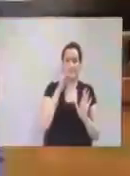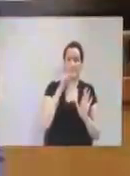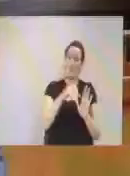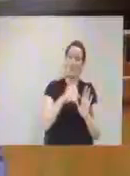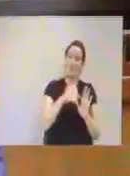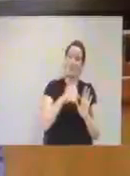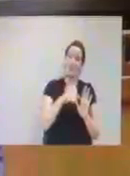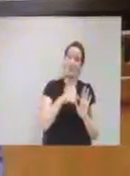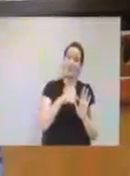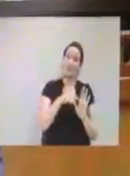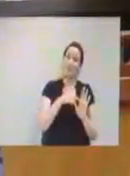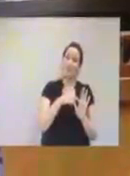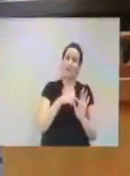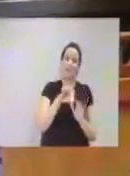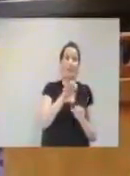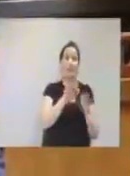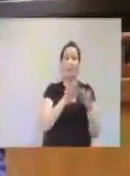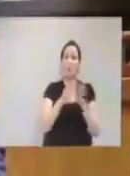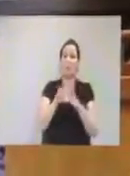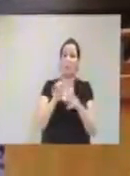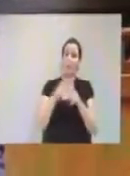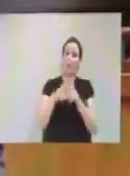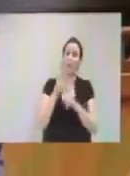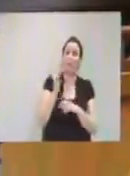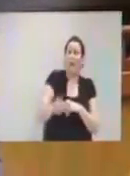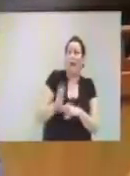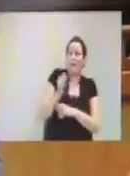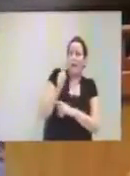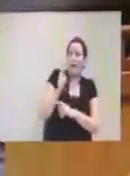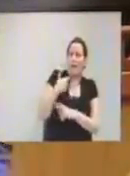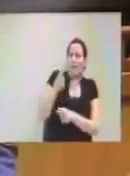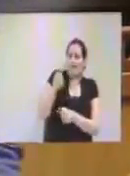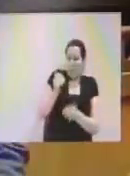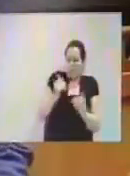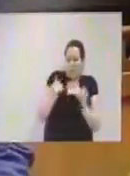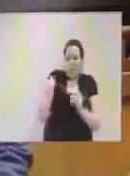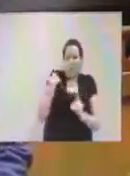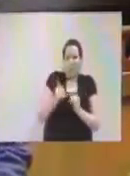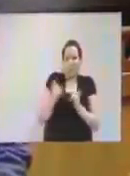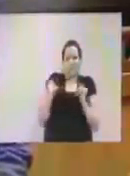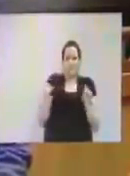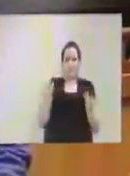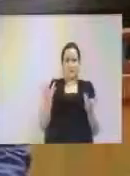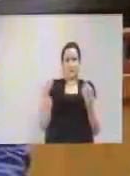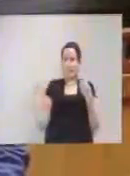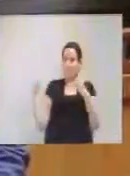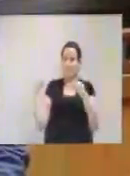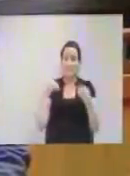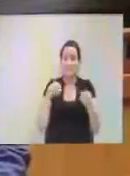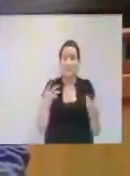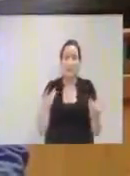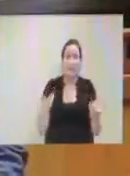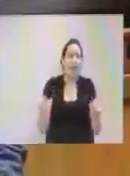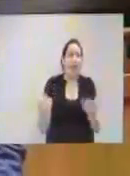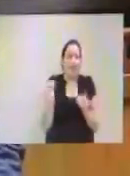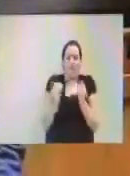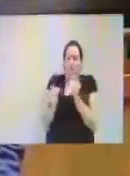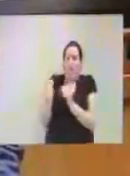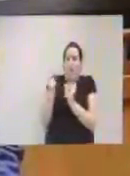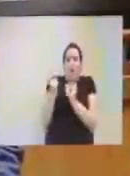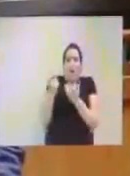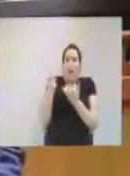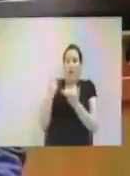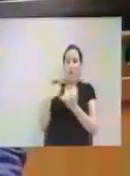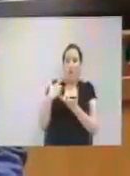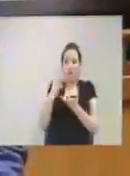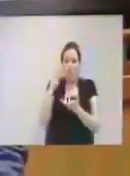stretched taxpayer. Business will also suffer and will have no option but to pass these costs on to